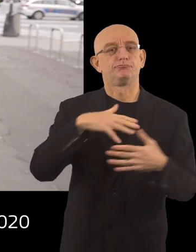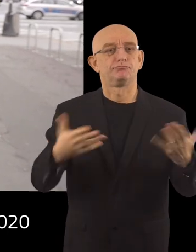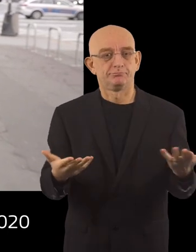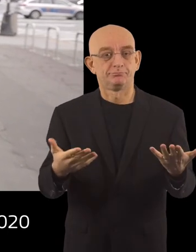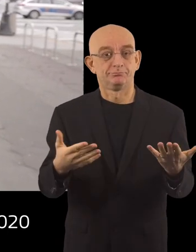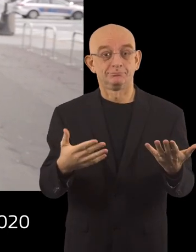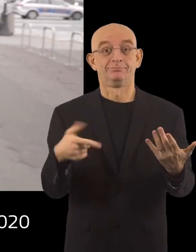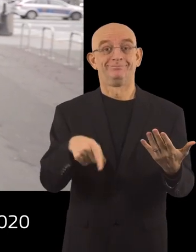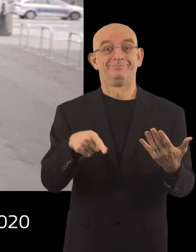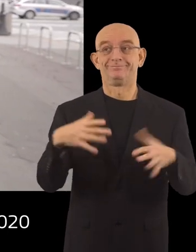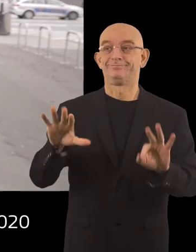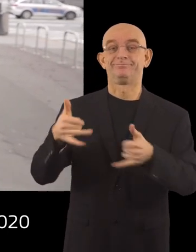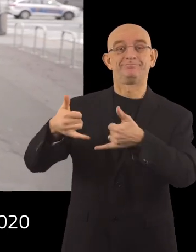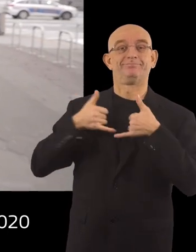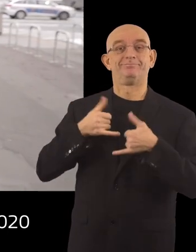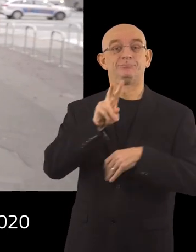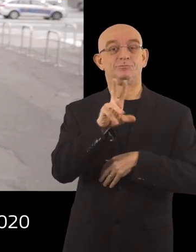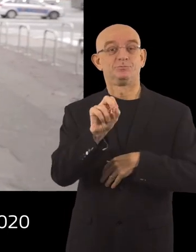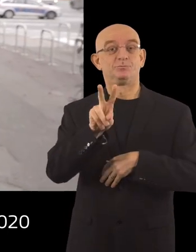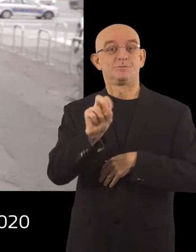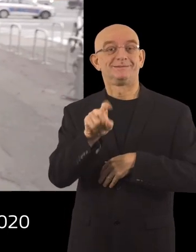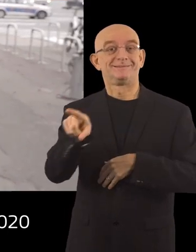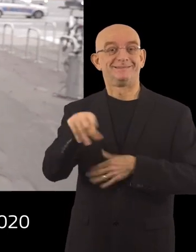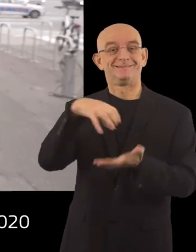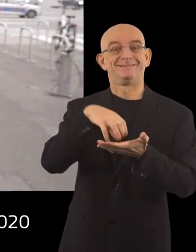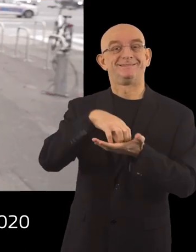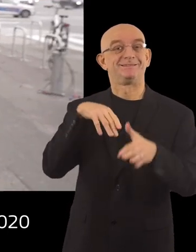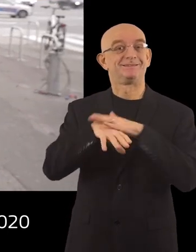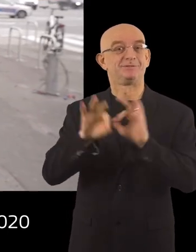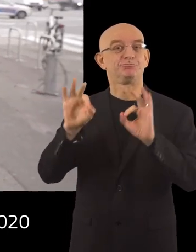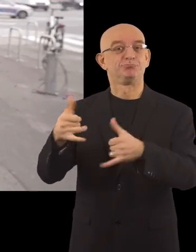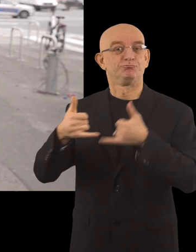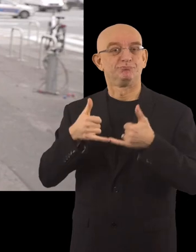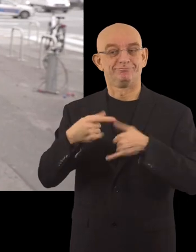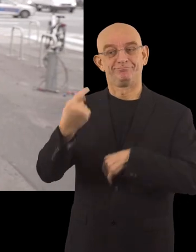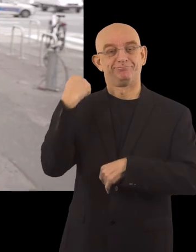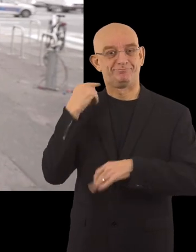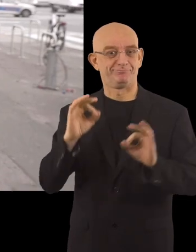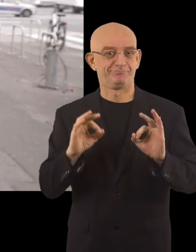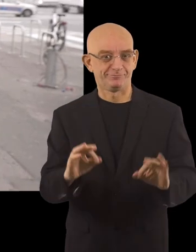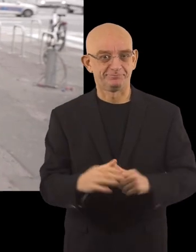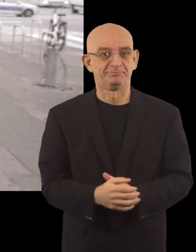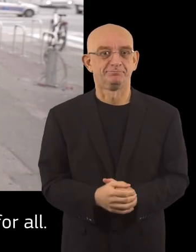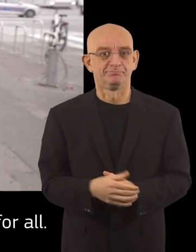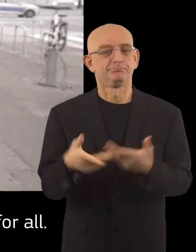We recently won the Access City Award 2020 for commitment to promoting accessibility for all.